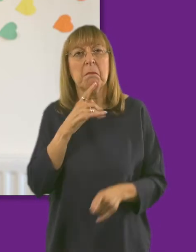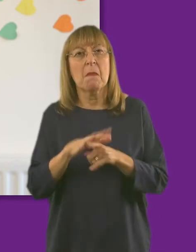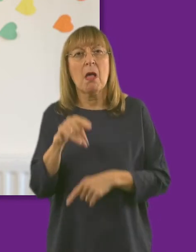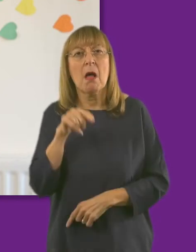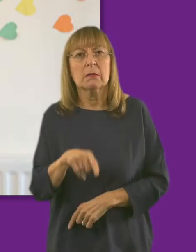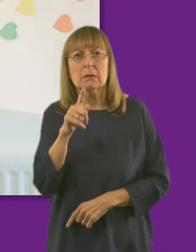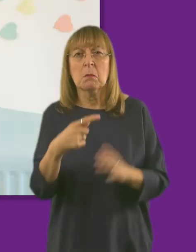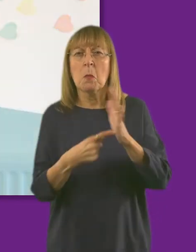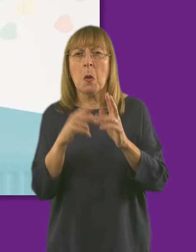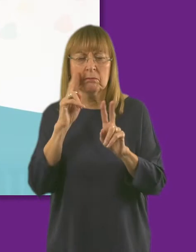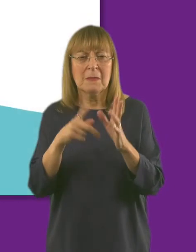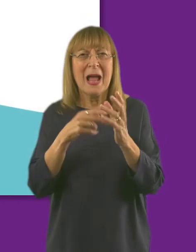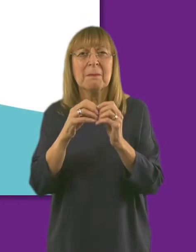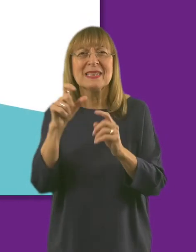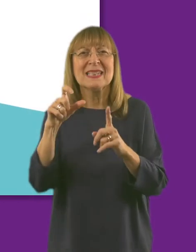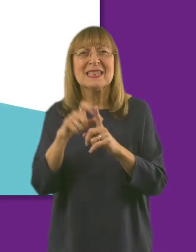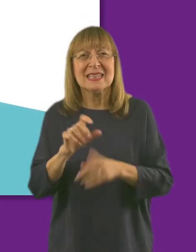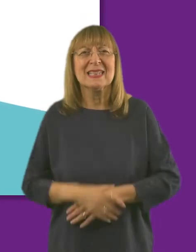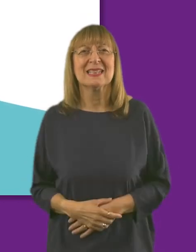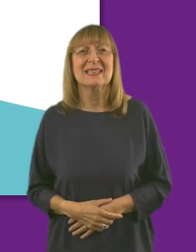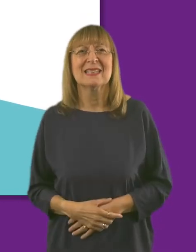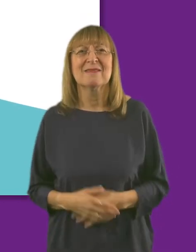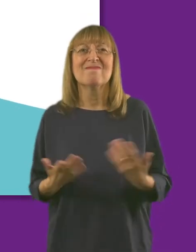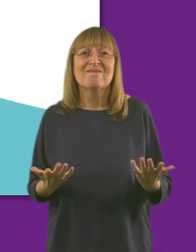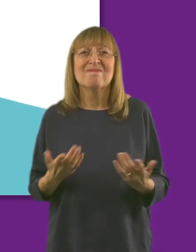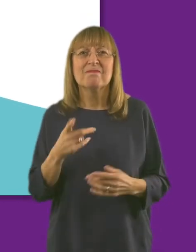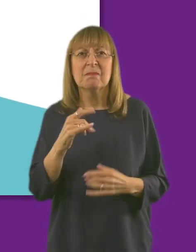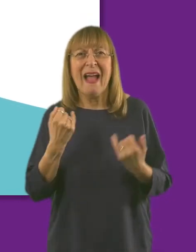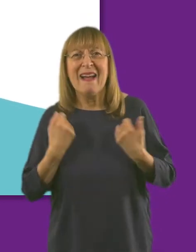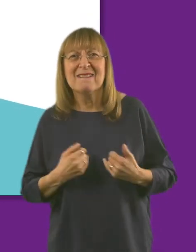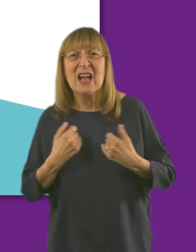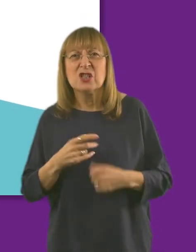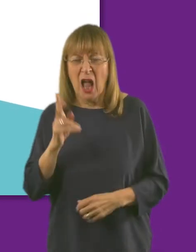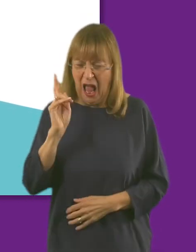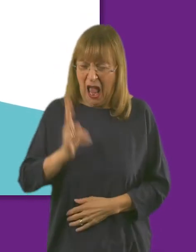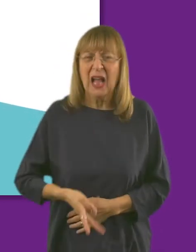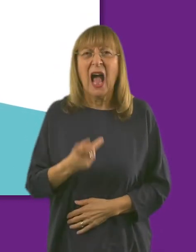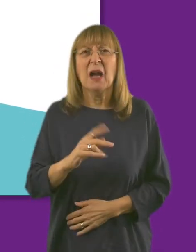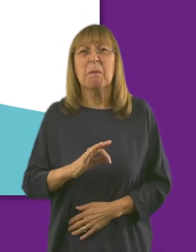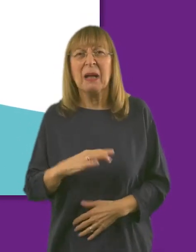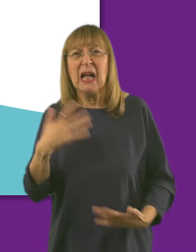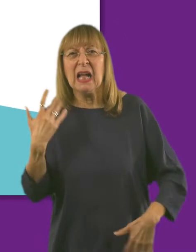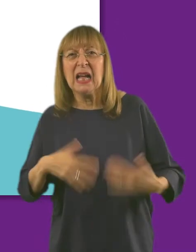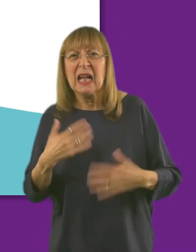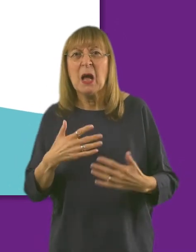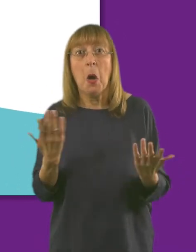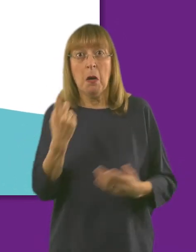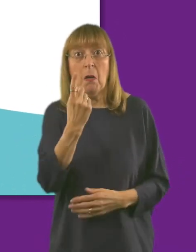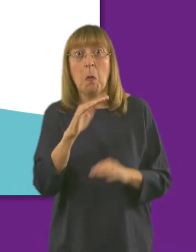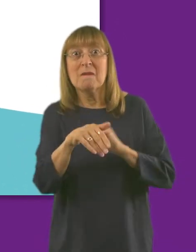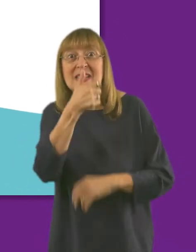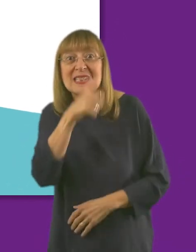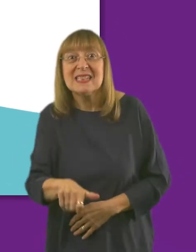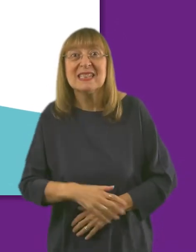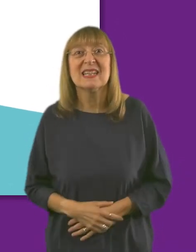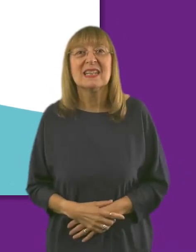to look out for include A, again, do you keep getting infections in your wee and are you 60 or over? B,